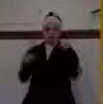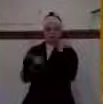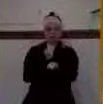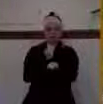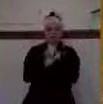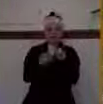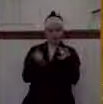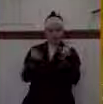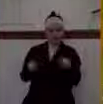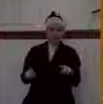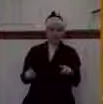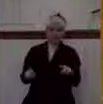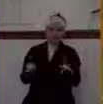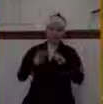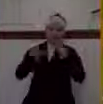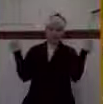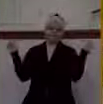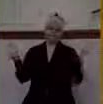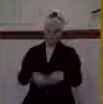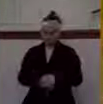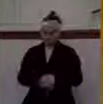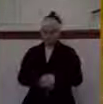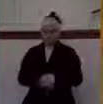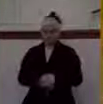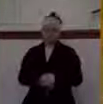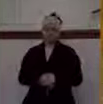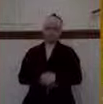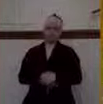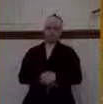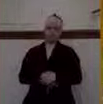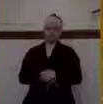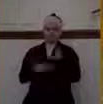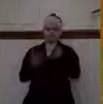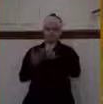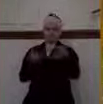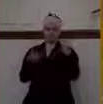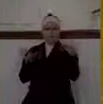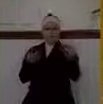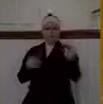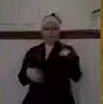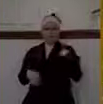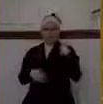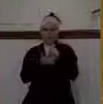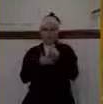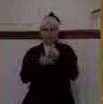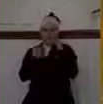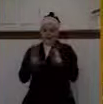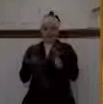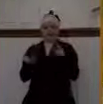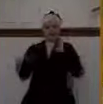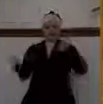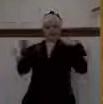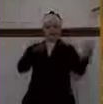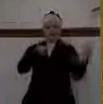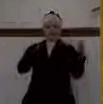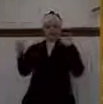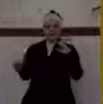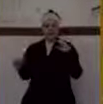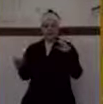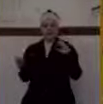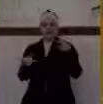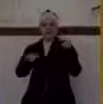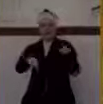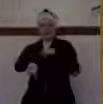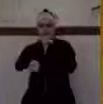what is going on here in our passage. The writer is comparing basically brother nations, a nation of